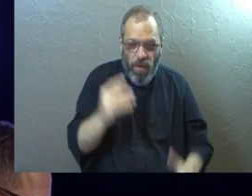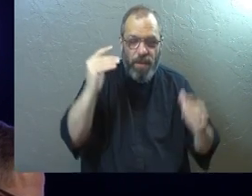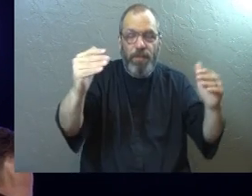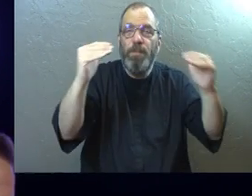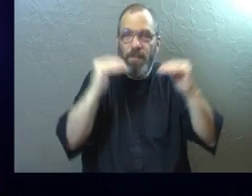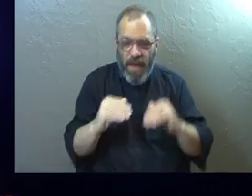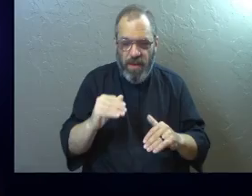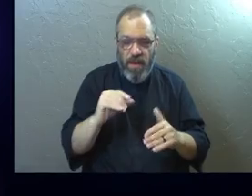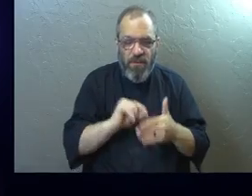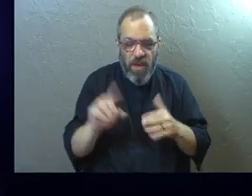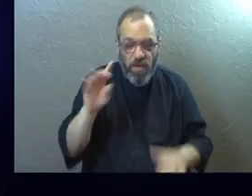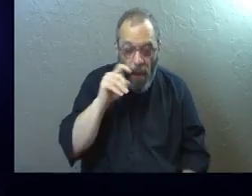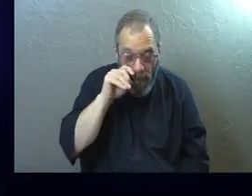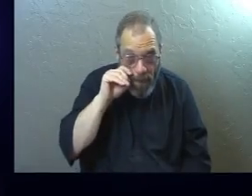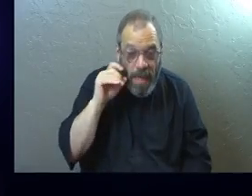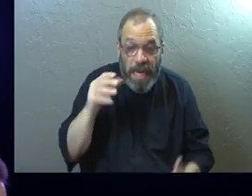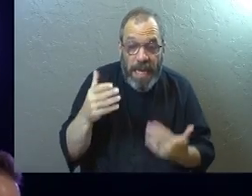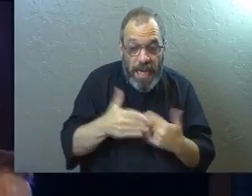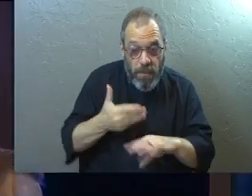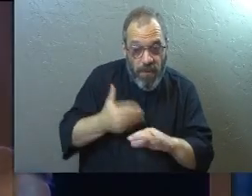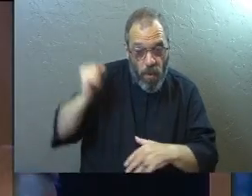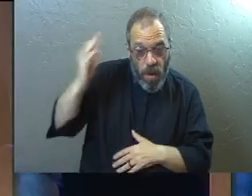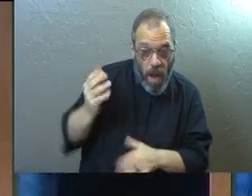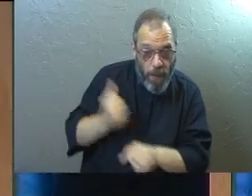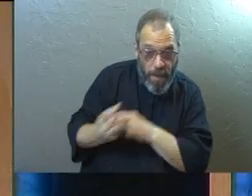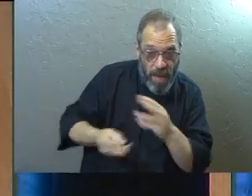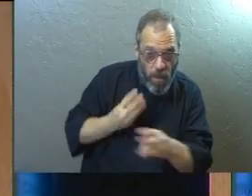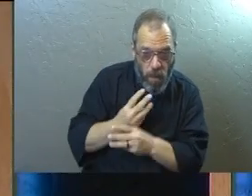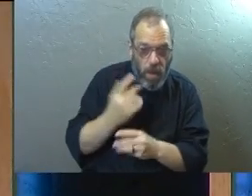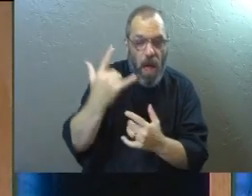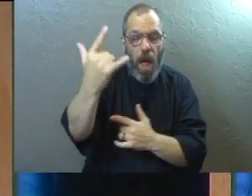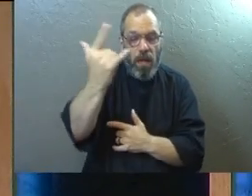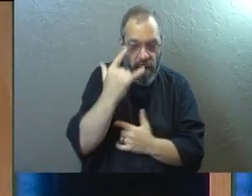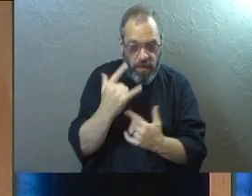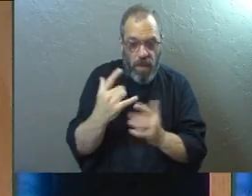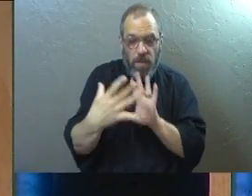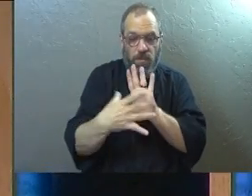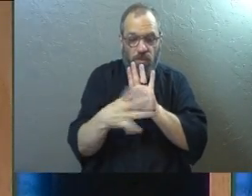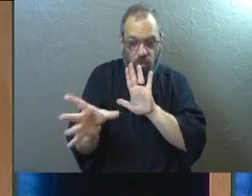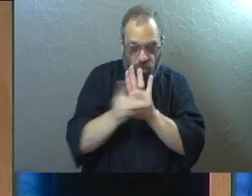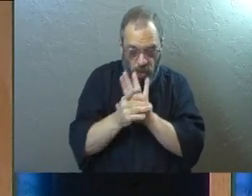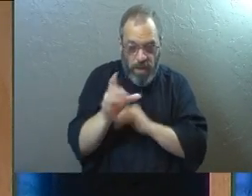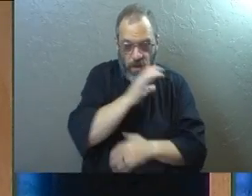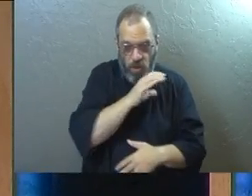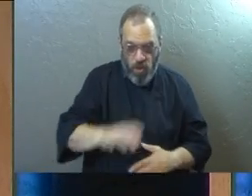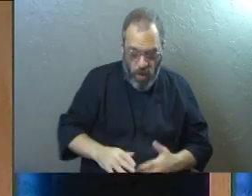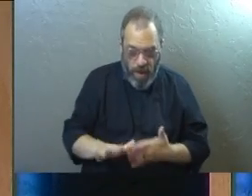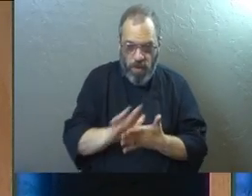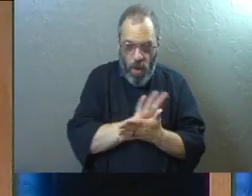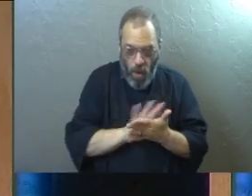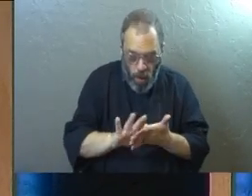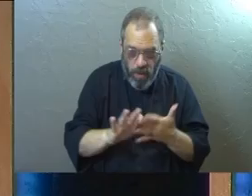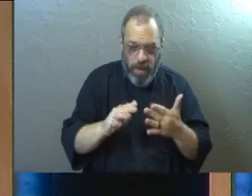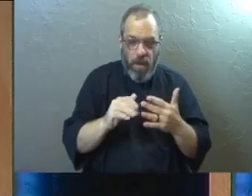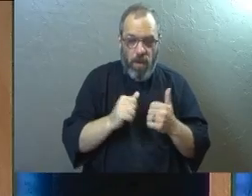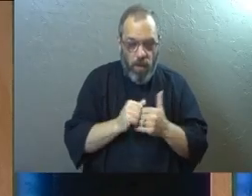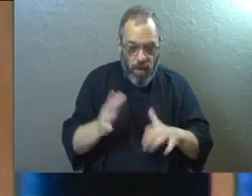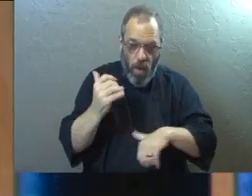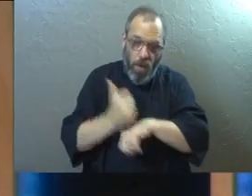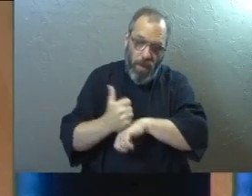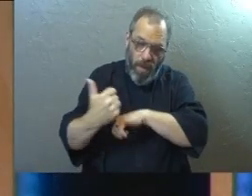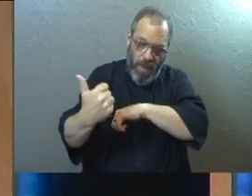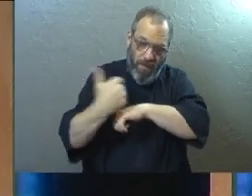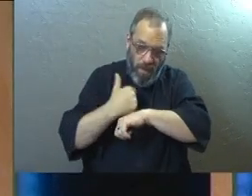Next, verse 4. Even before God made the world, he loved us and chose us in Christ to be holy and without fault in his eyes.